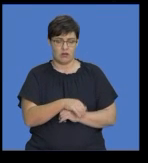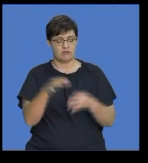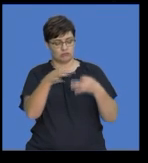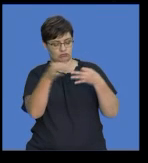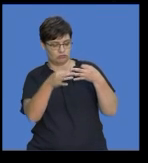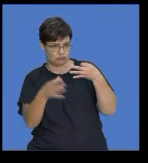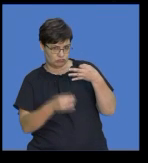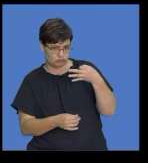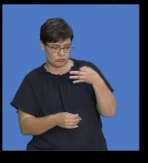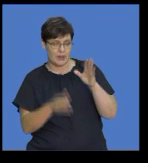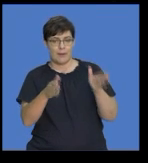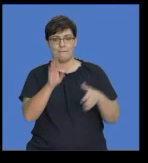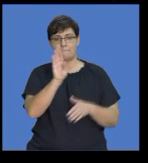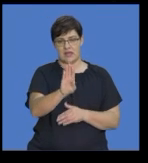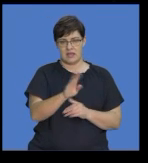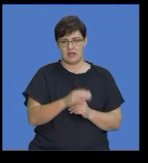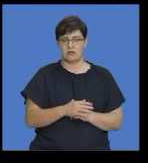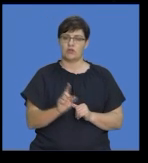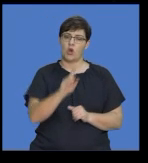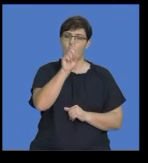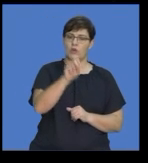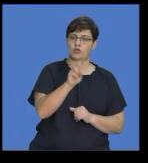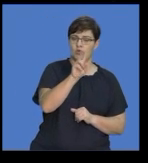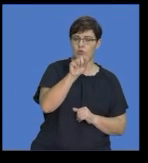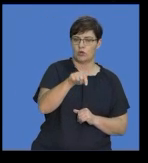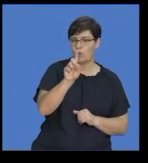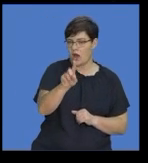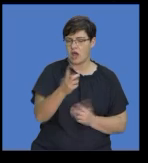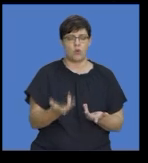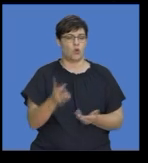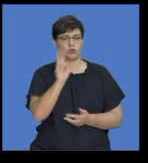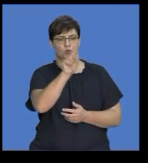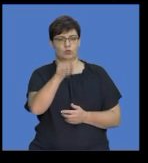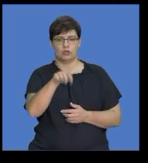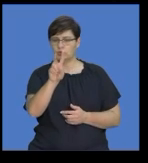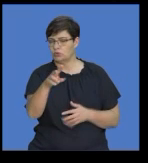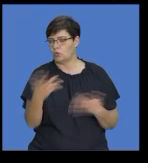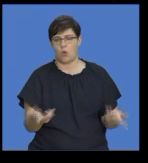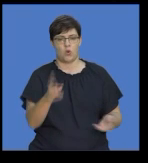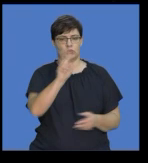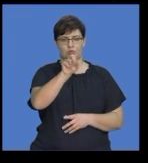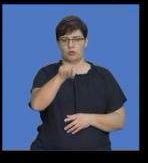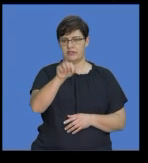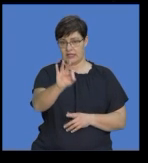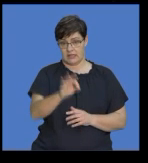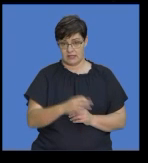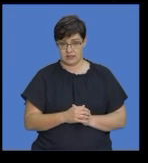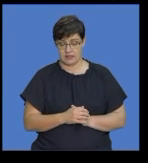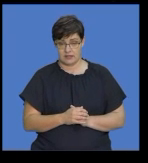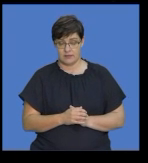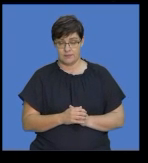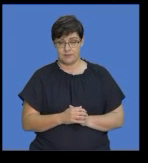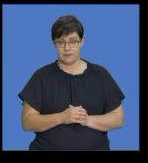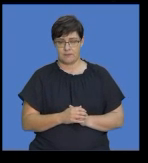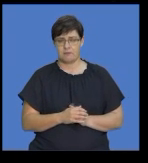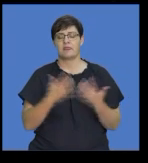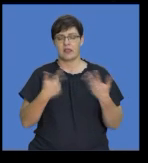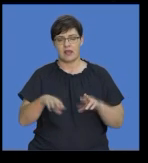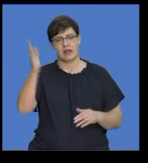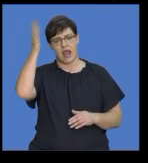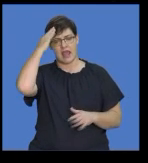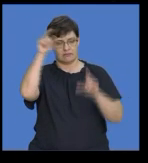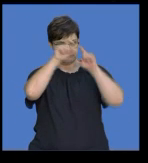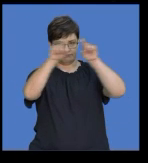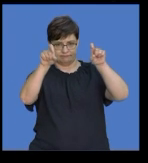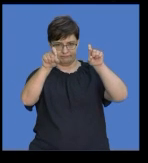have a choice. It's section B, so it will be question 2.1 or 2.2 or 2.3. And thereafter, you need a little